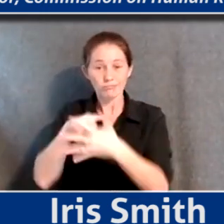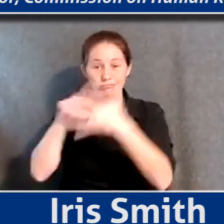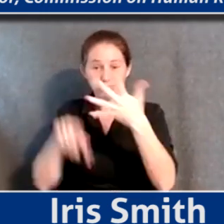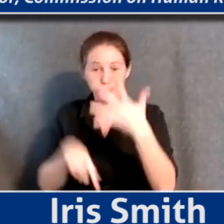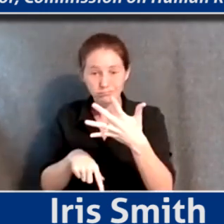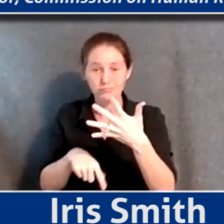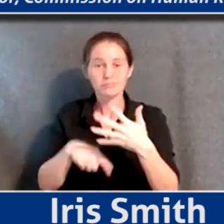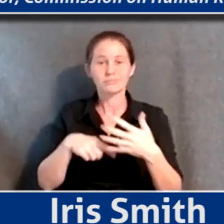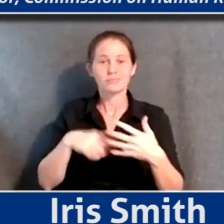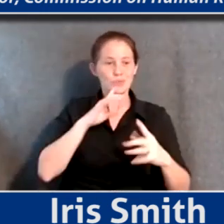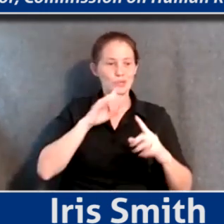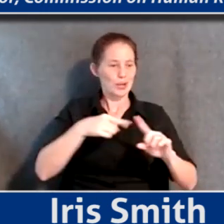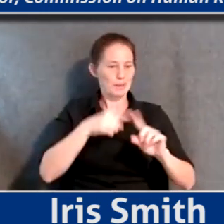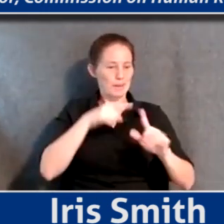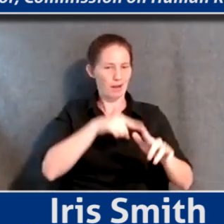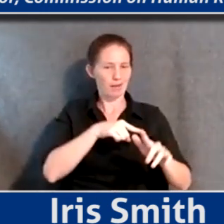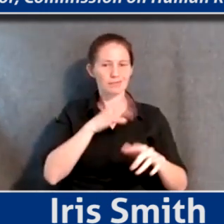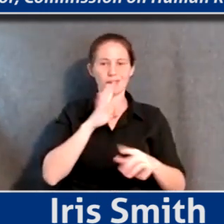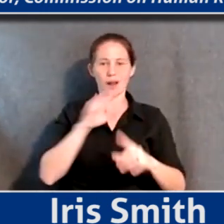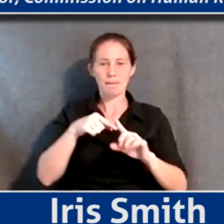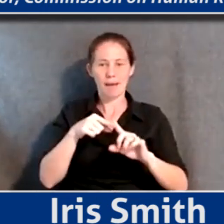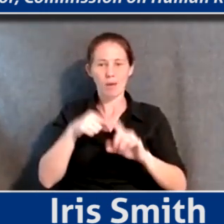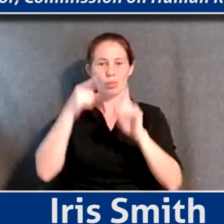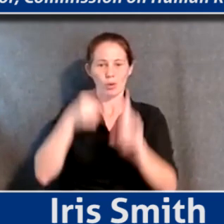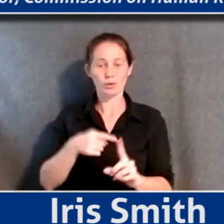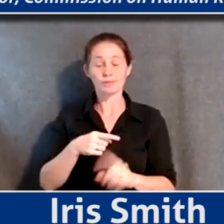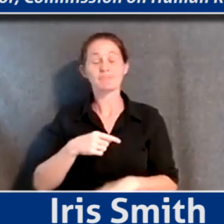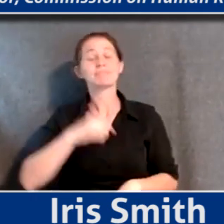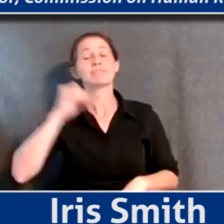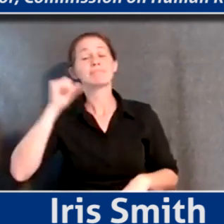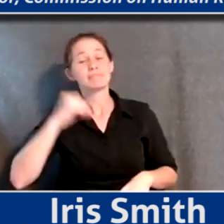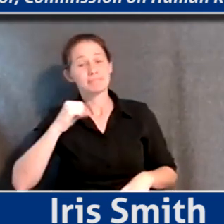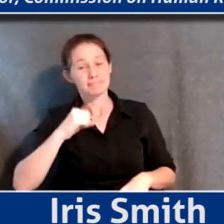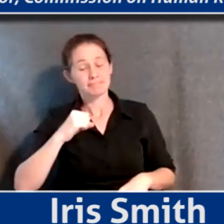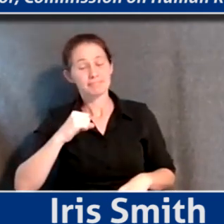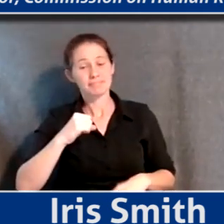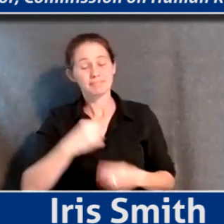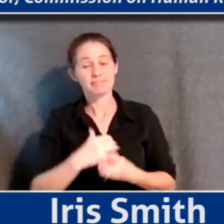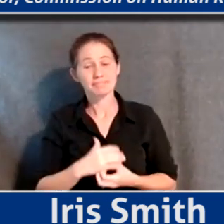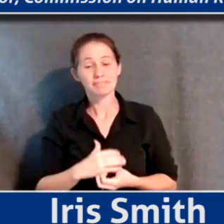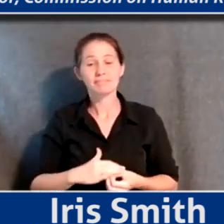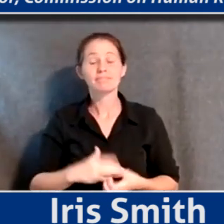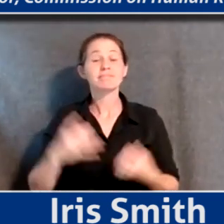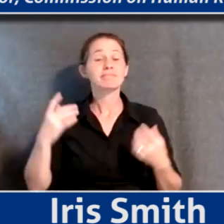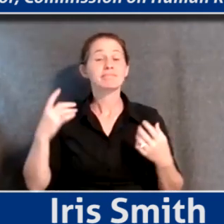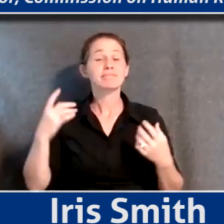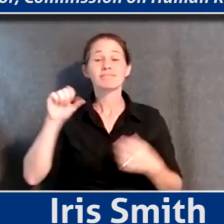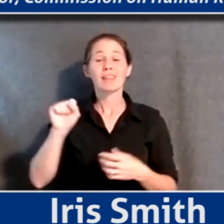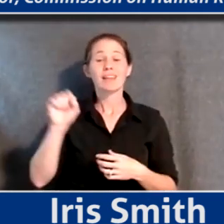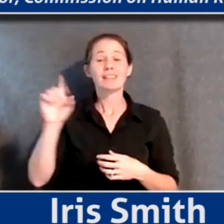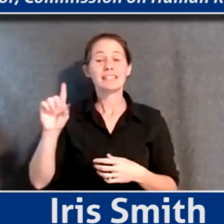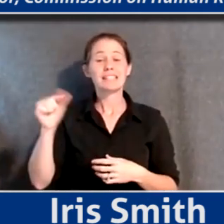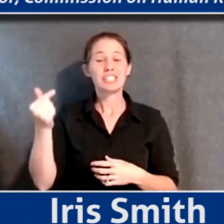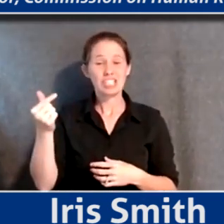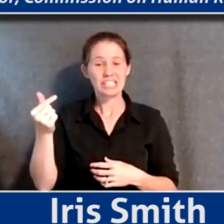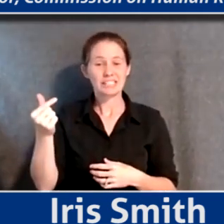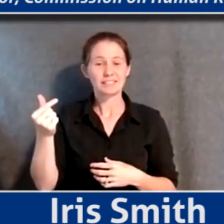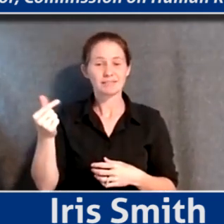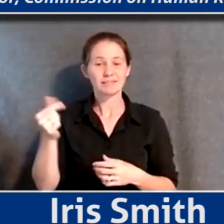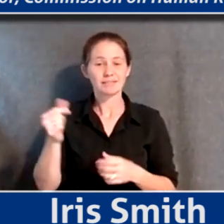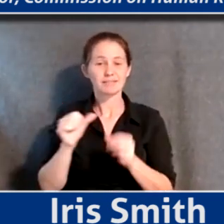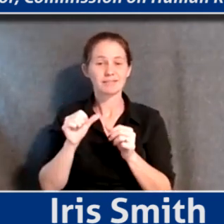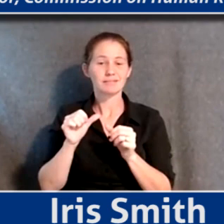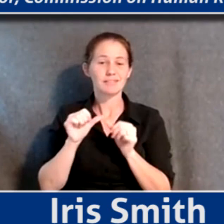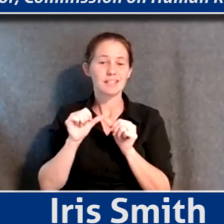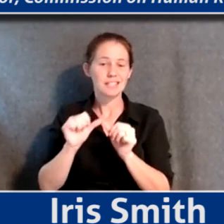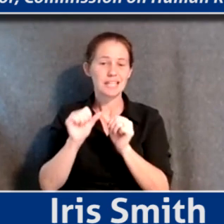what are we talking about when we mention them? Yeah, definitely. So effectively, what the SDGs are in kind of a